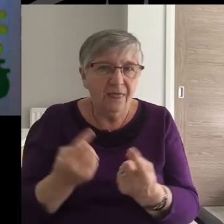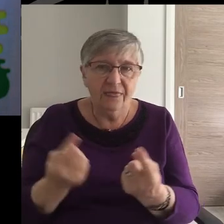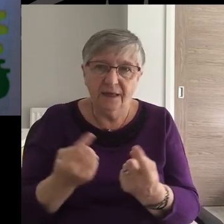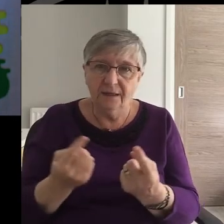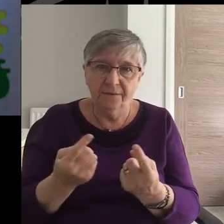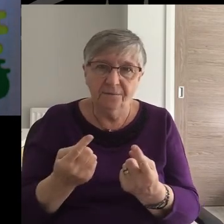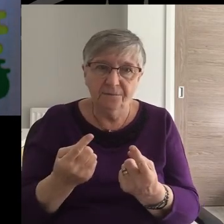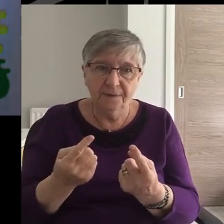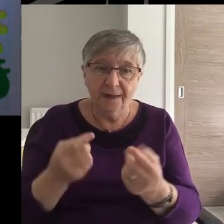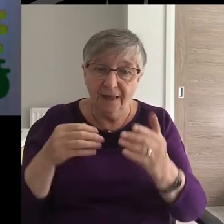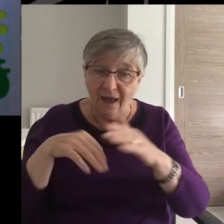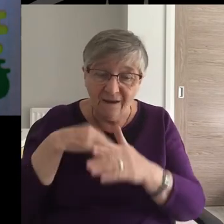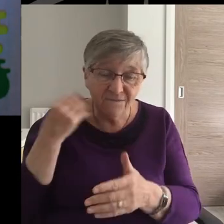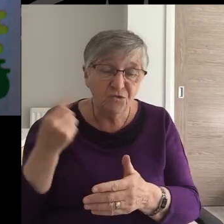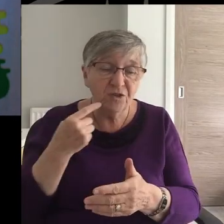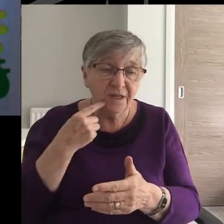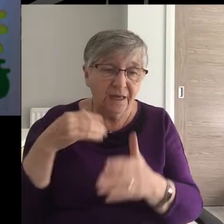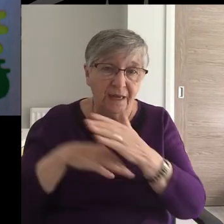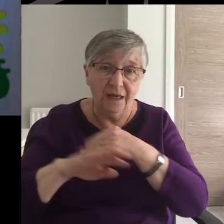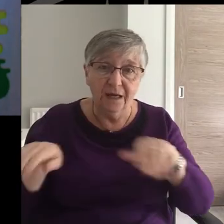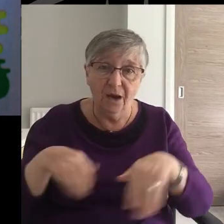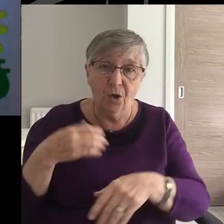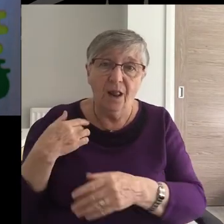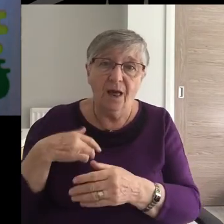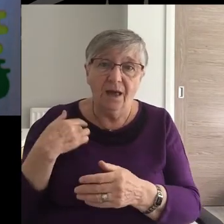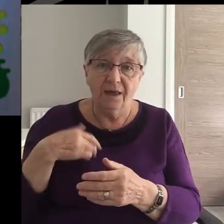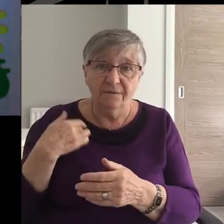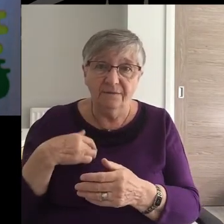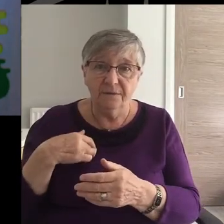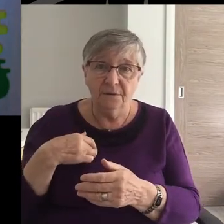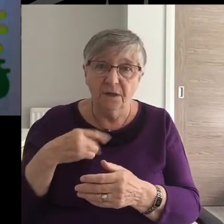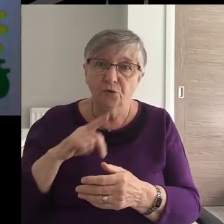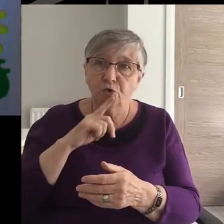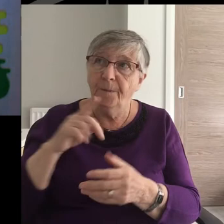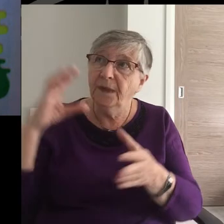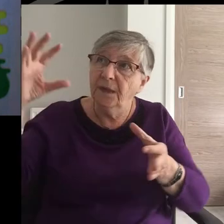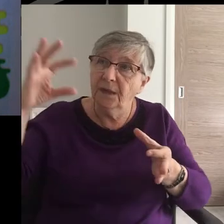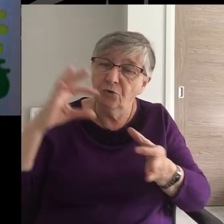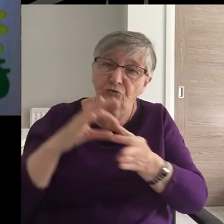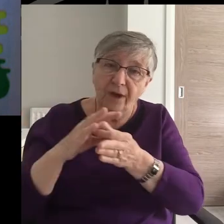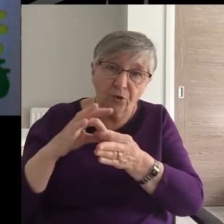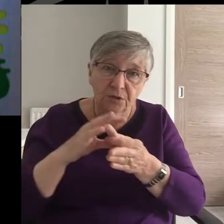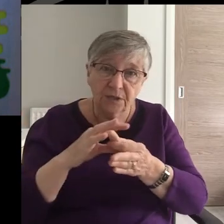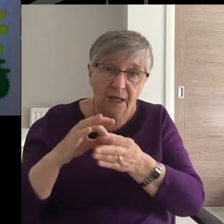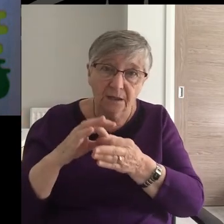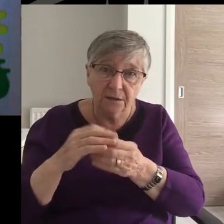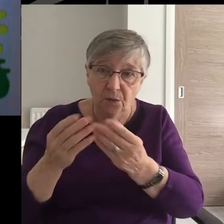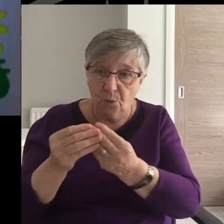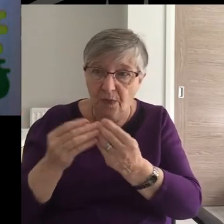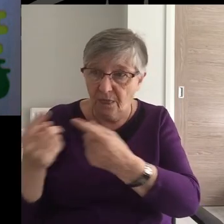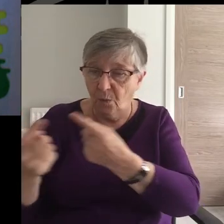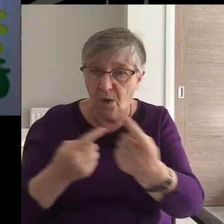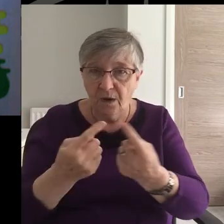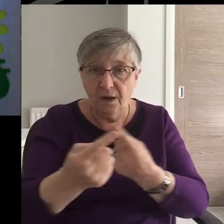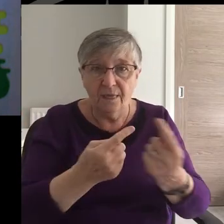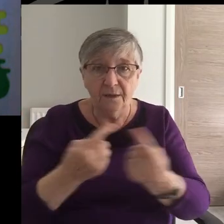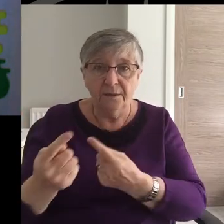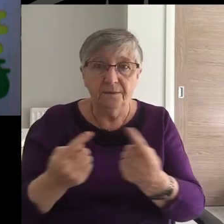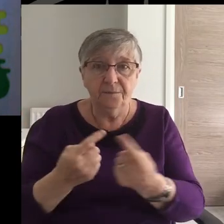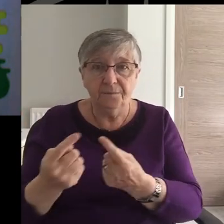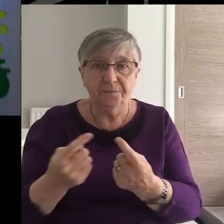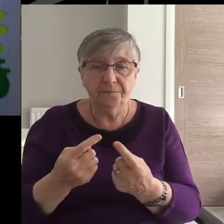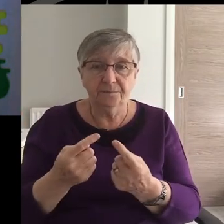in the nitty-gritty of everyday life to be reconciled to one another.